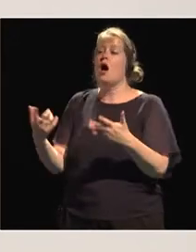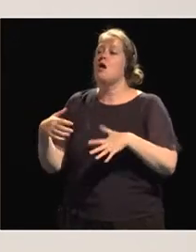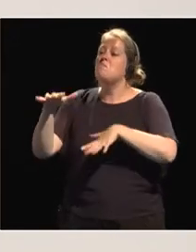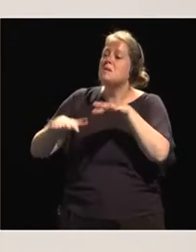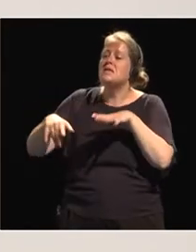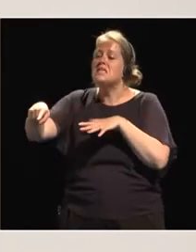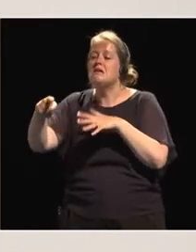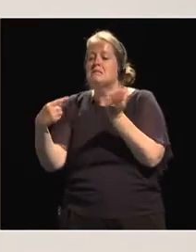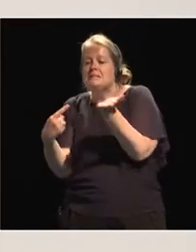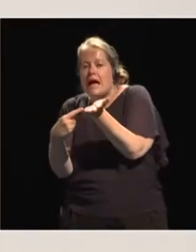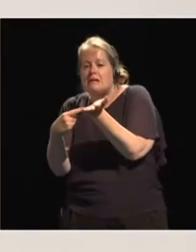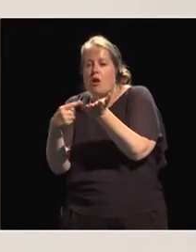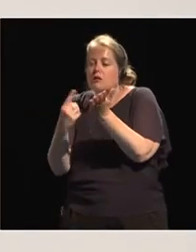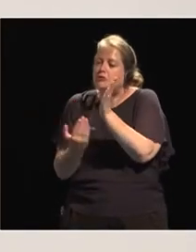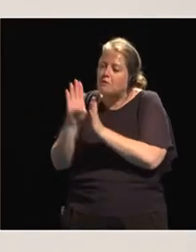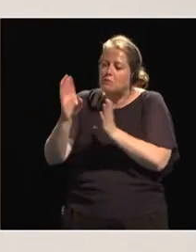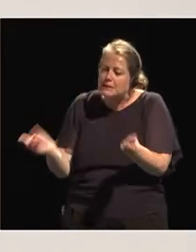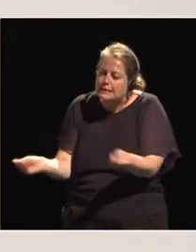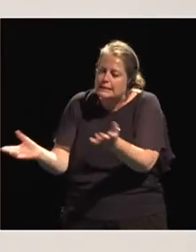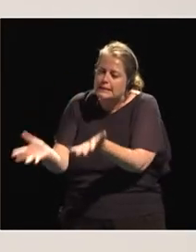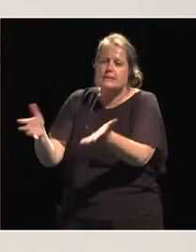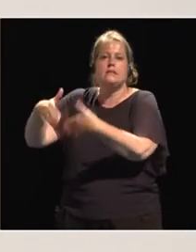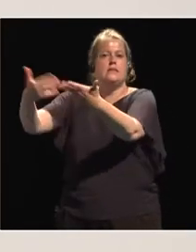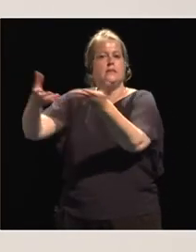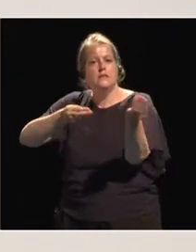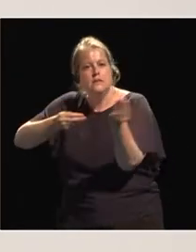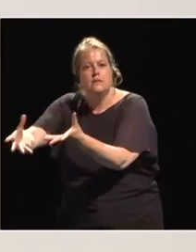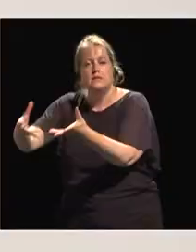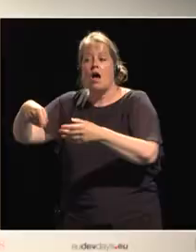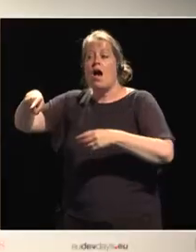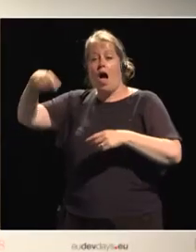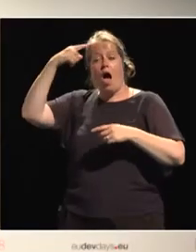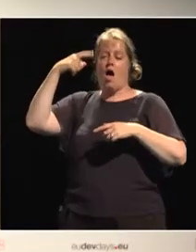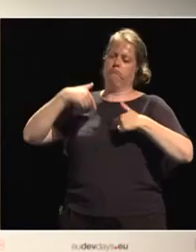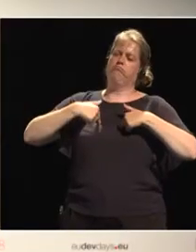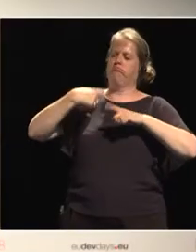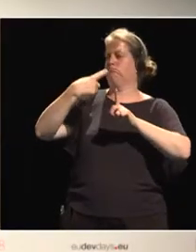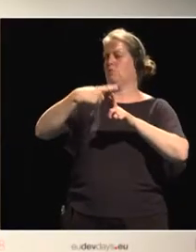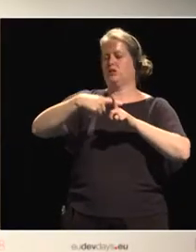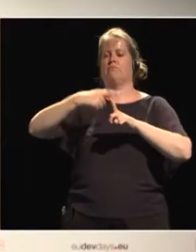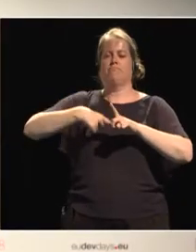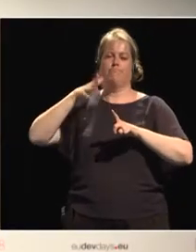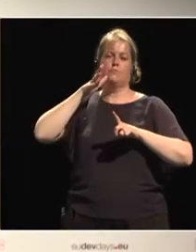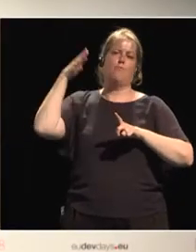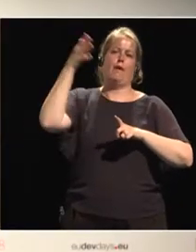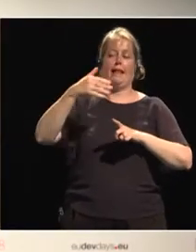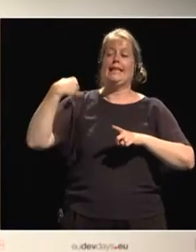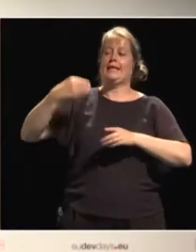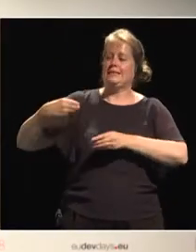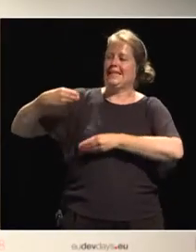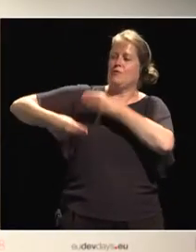technologies in agricultural sectors in the rural areas, then I'm positive that Africa, in the next generation, it can prosper in